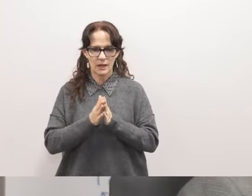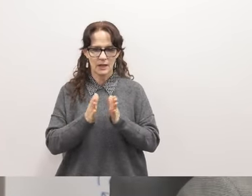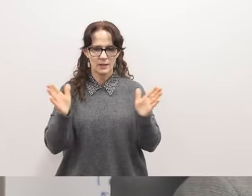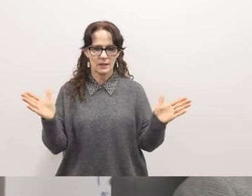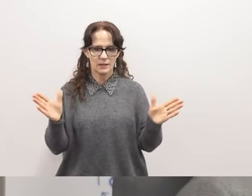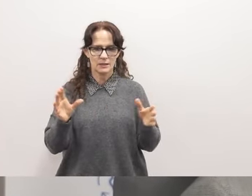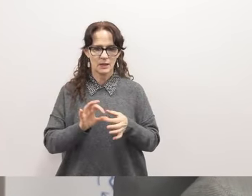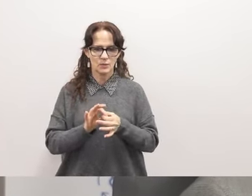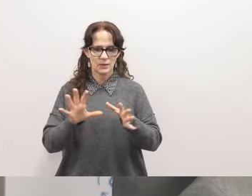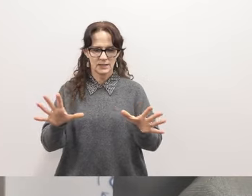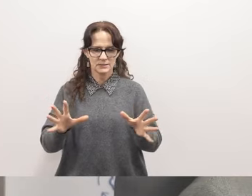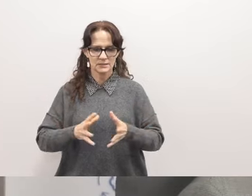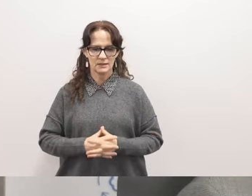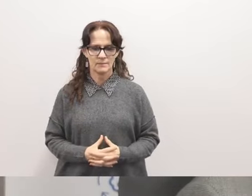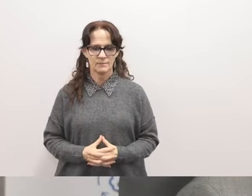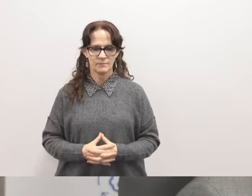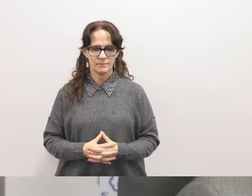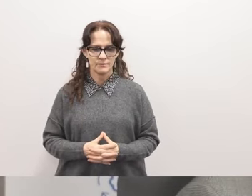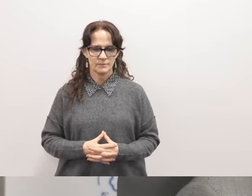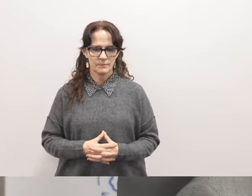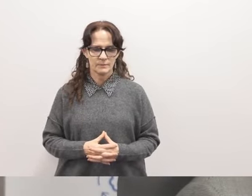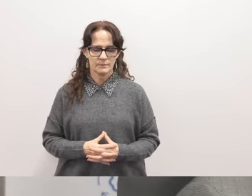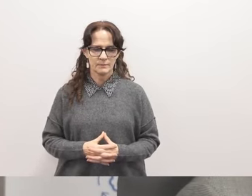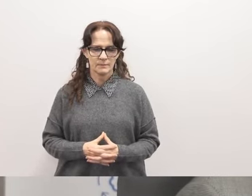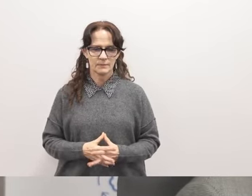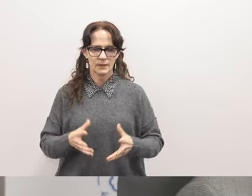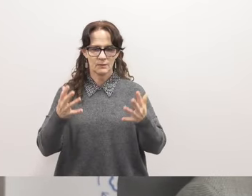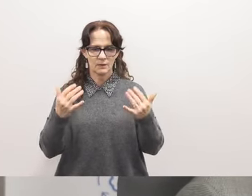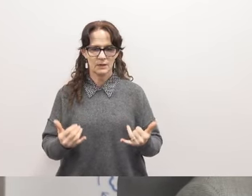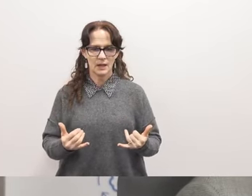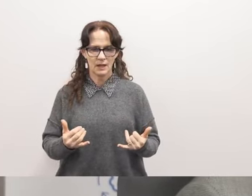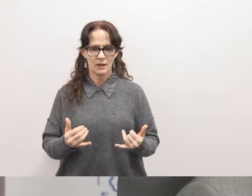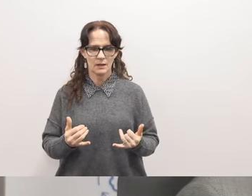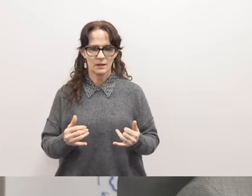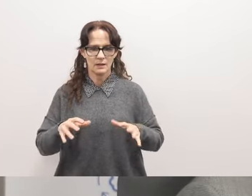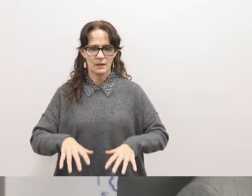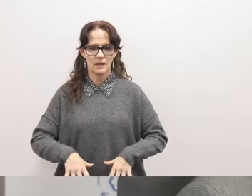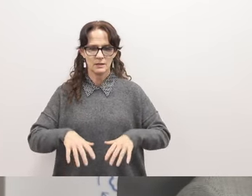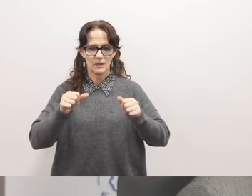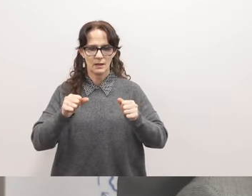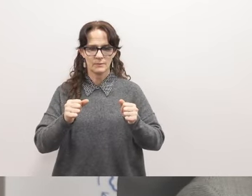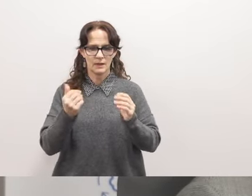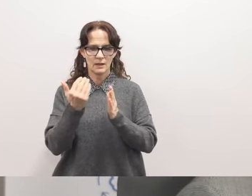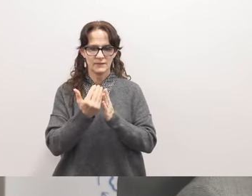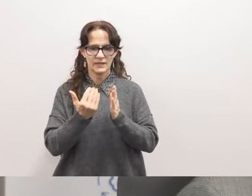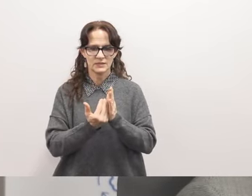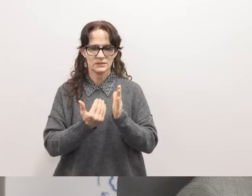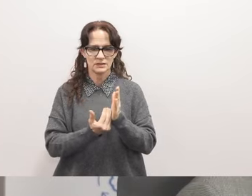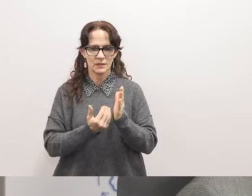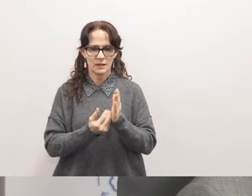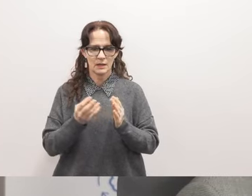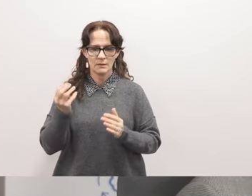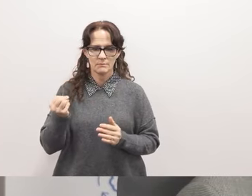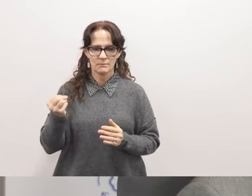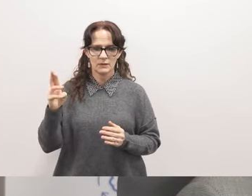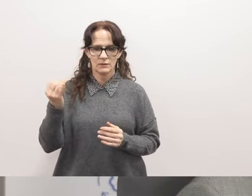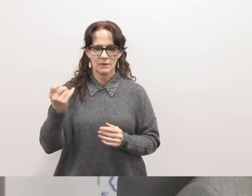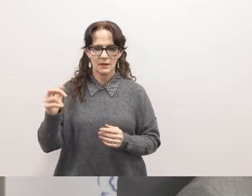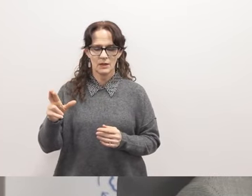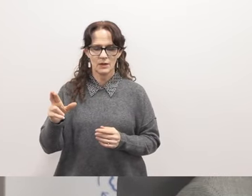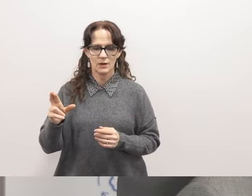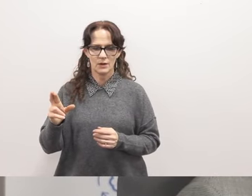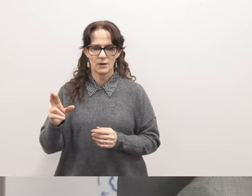release we are now at the adoption of the agenda mr miller i understand